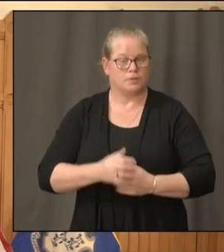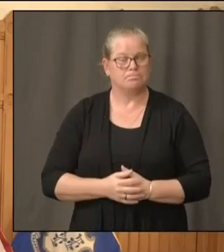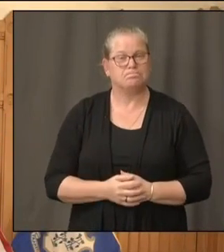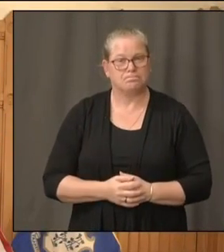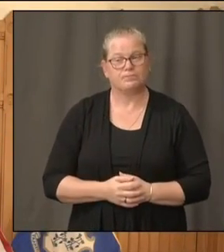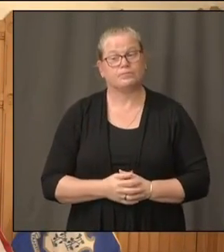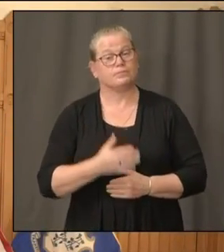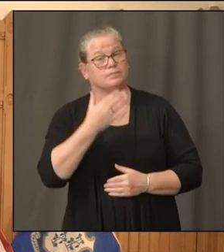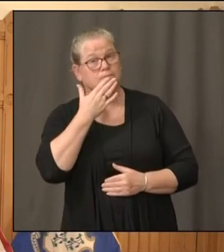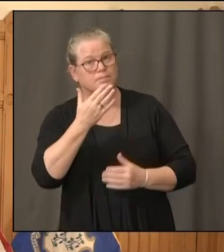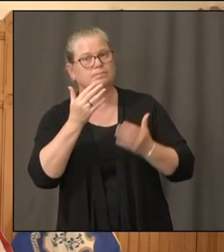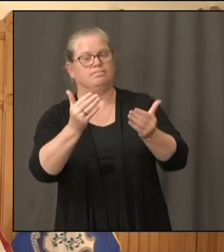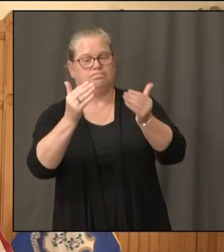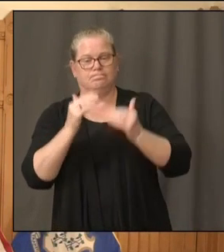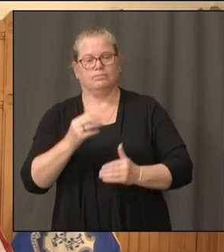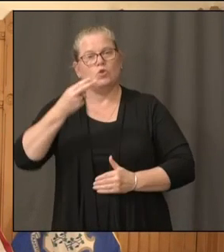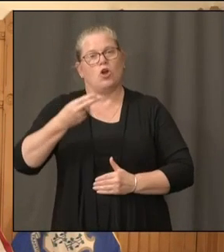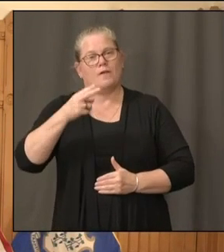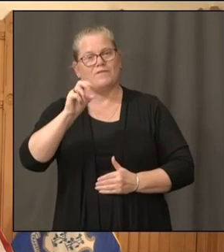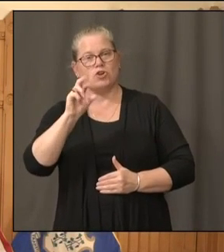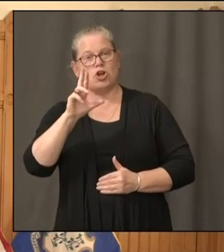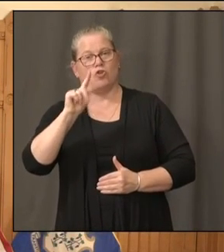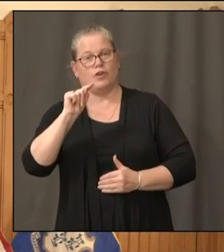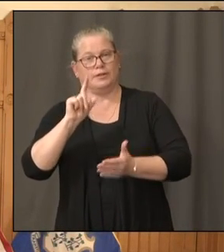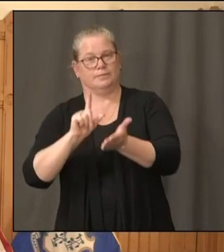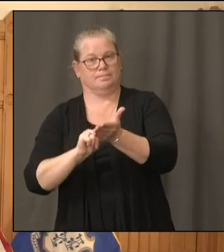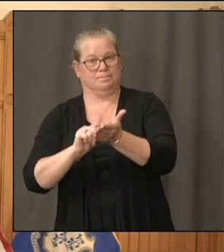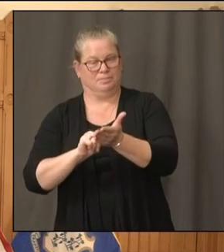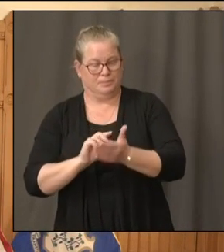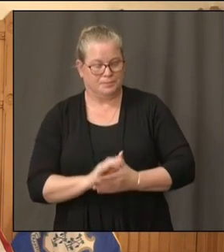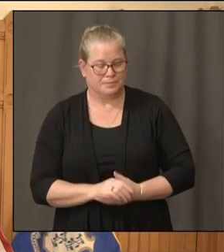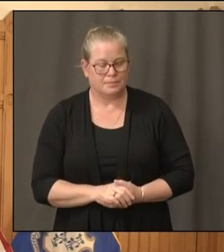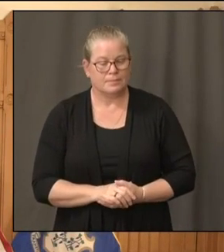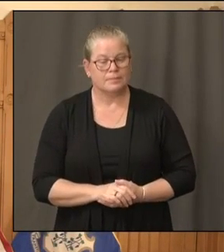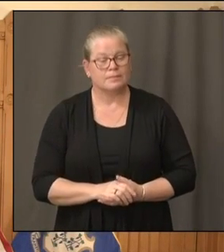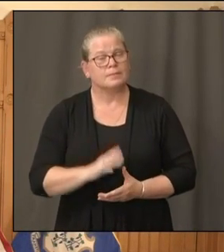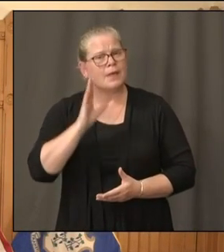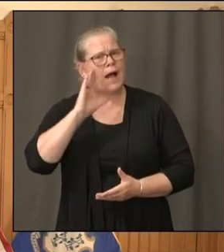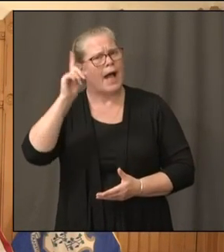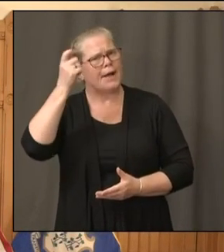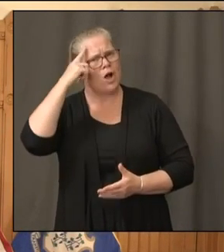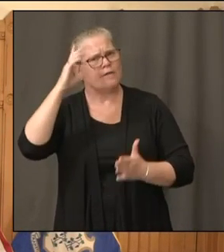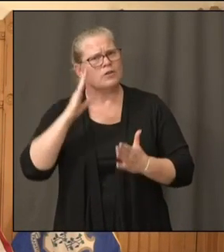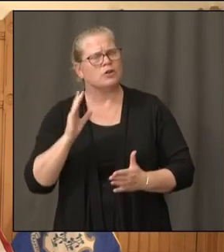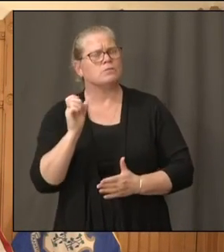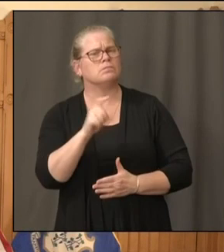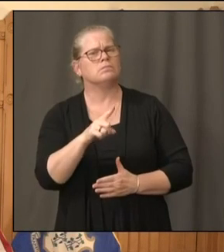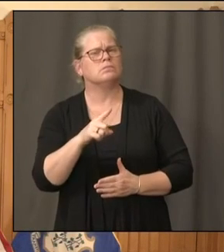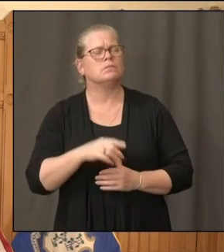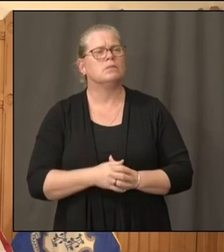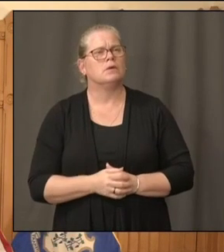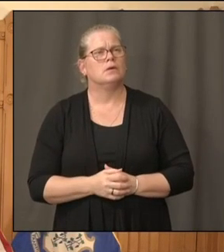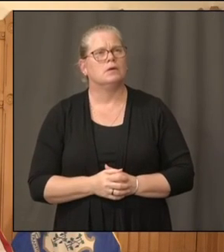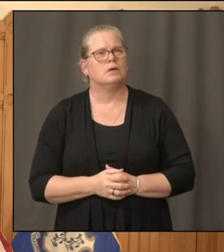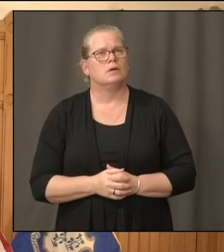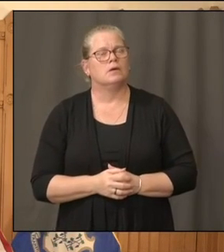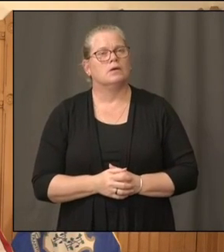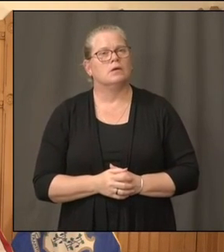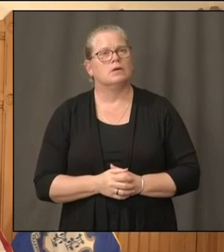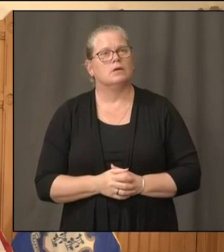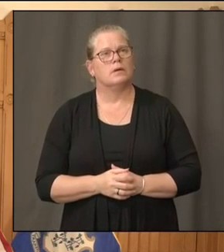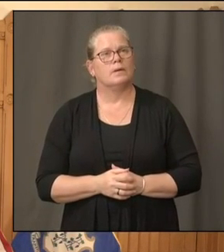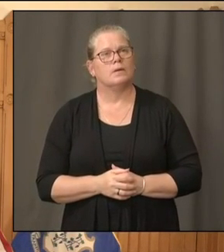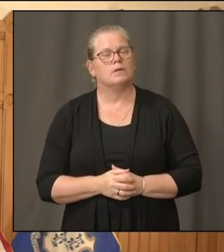The Hartford Current. Hi, Governor. Would you mind talking a little bit more about your consideration in